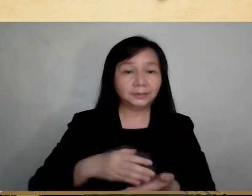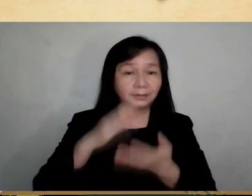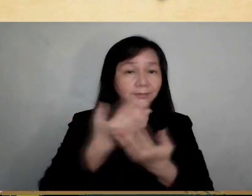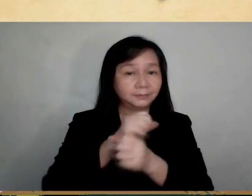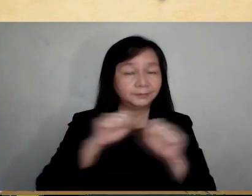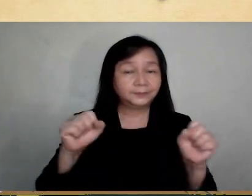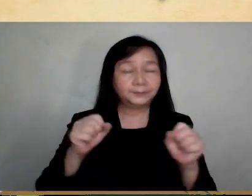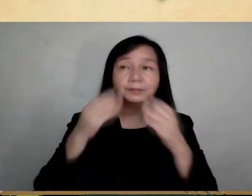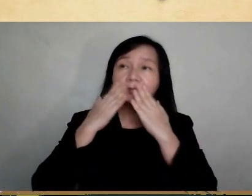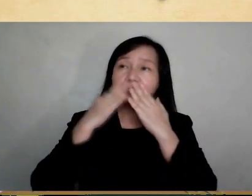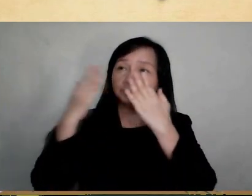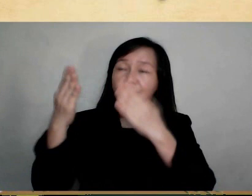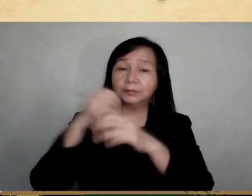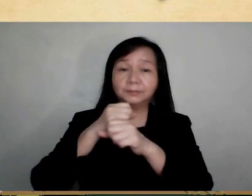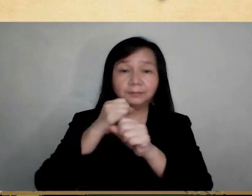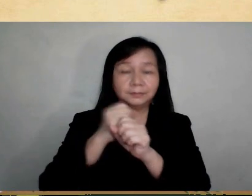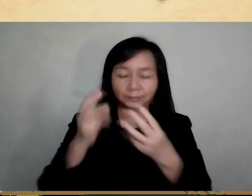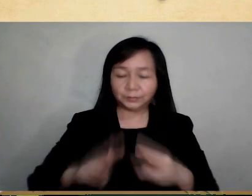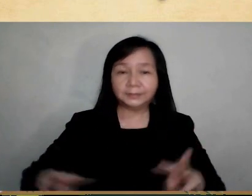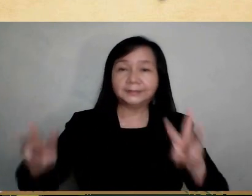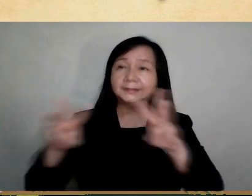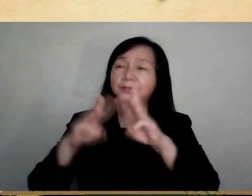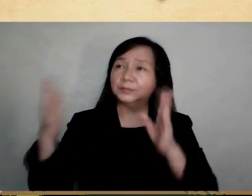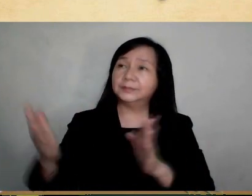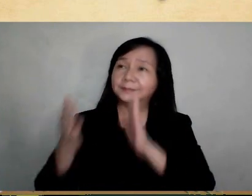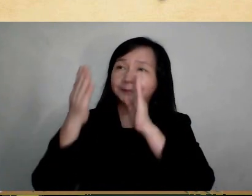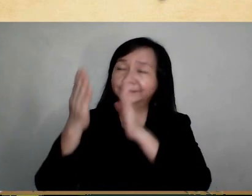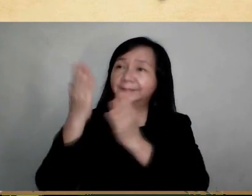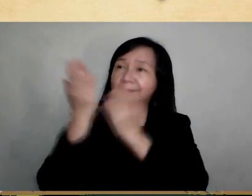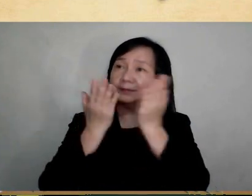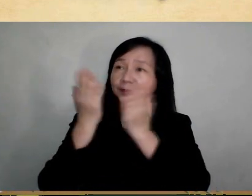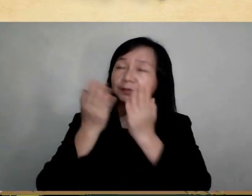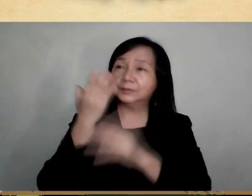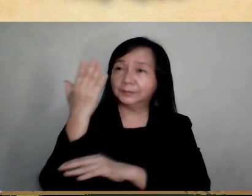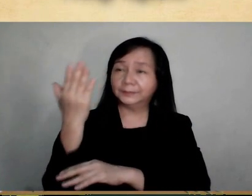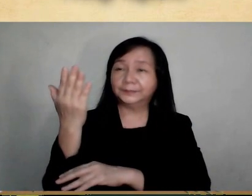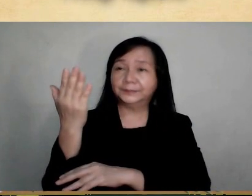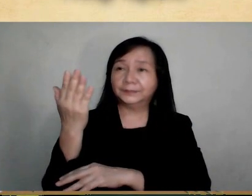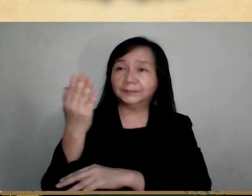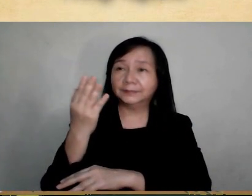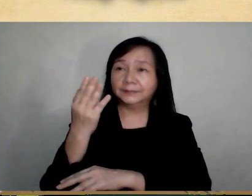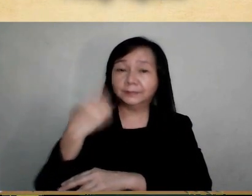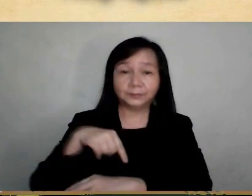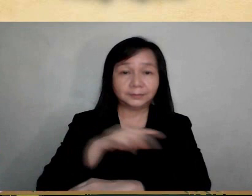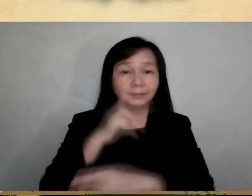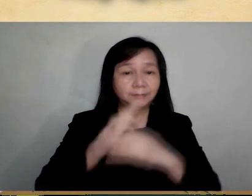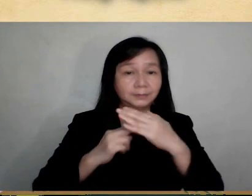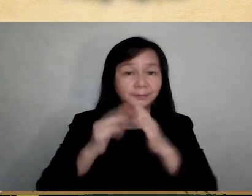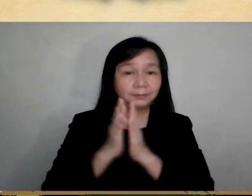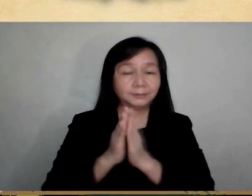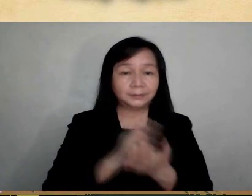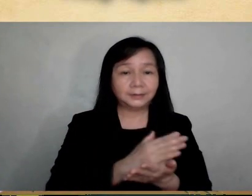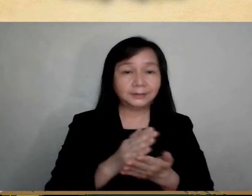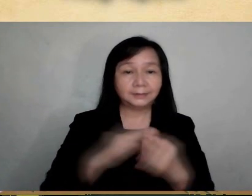this chalice of salvation, giving thanks that you have held us worthy to be in your presence and minister to you. Humbly,